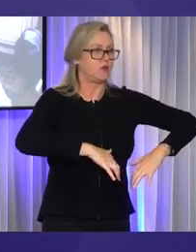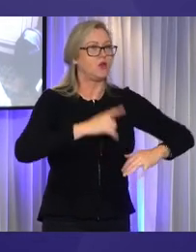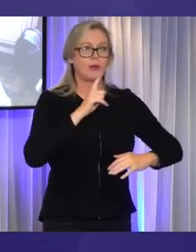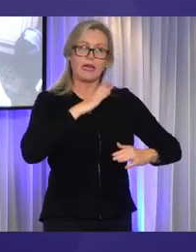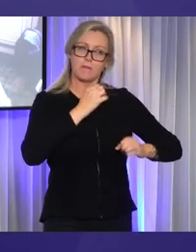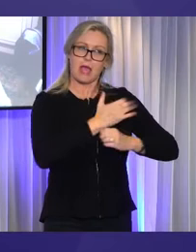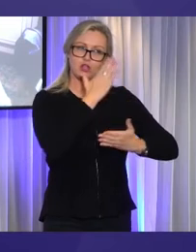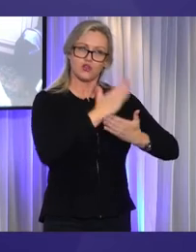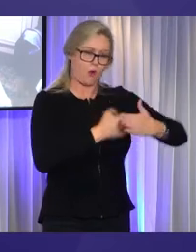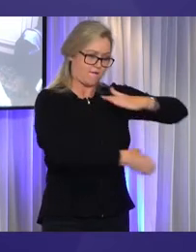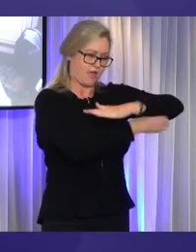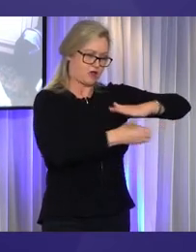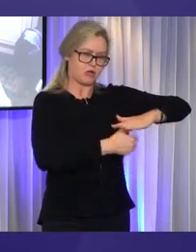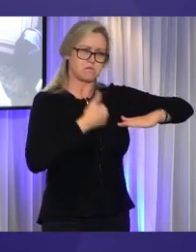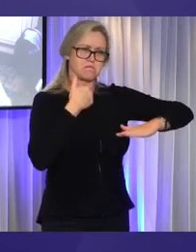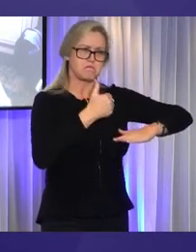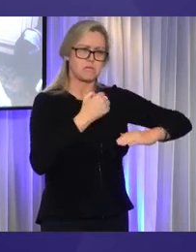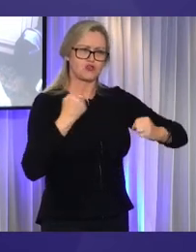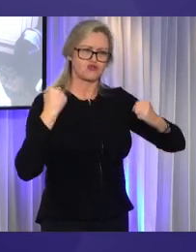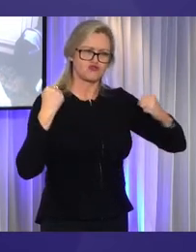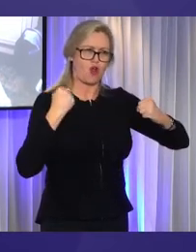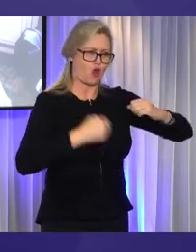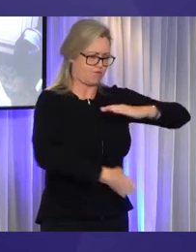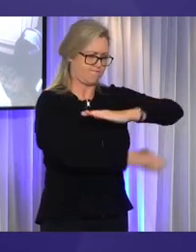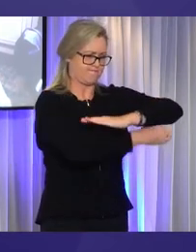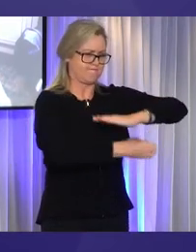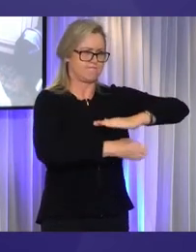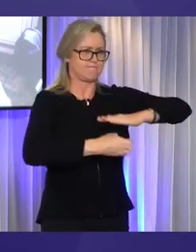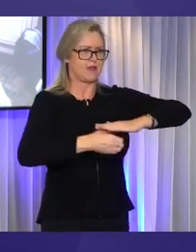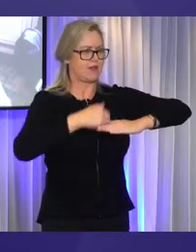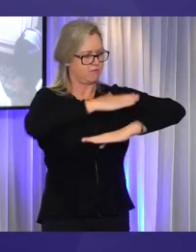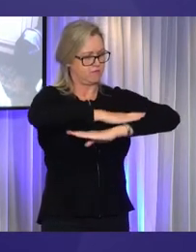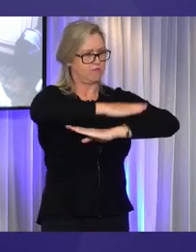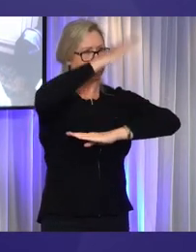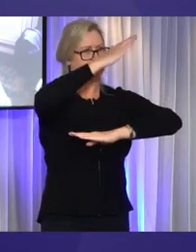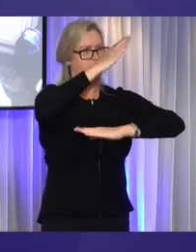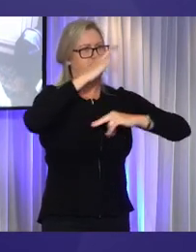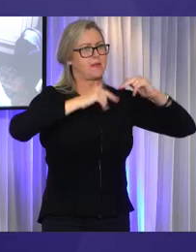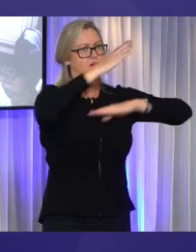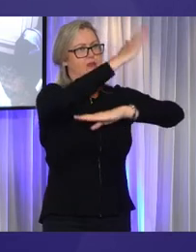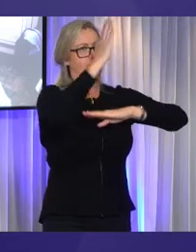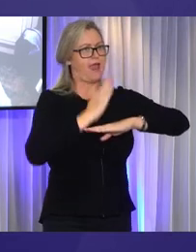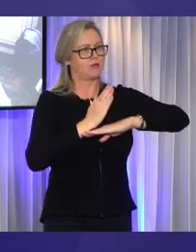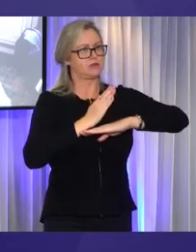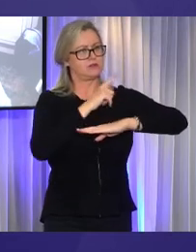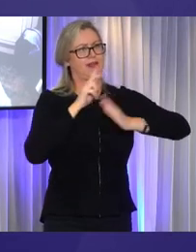foundations are put in place to enable the National Disability Insurance Scheme to thrive.